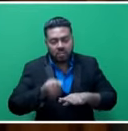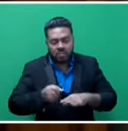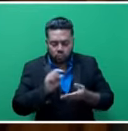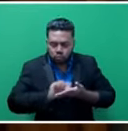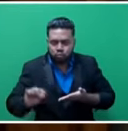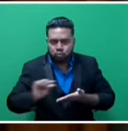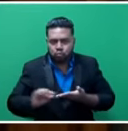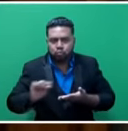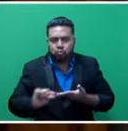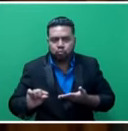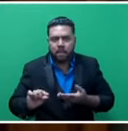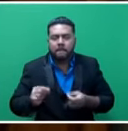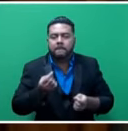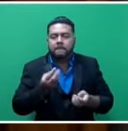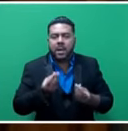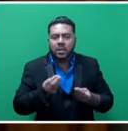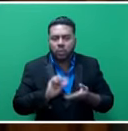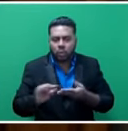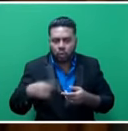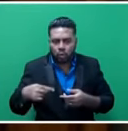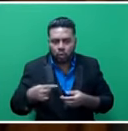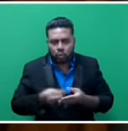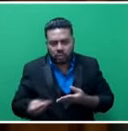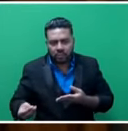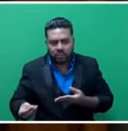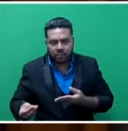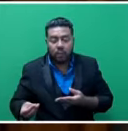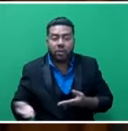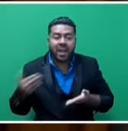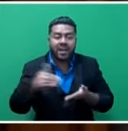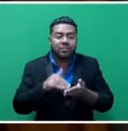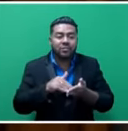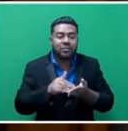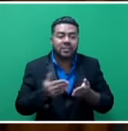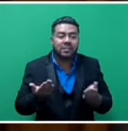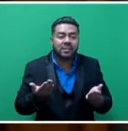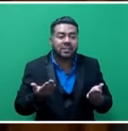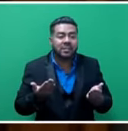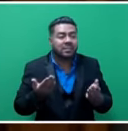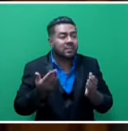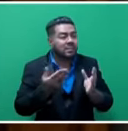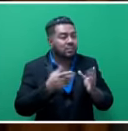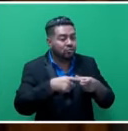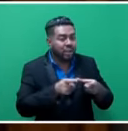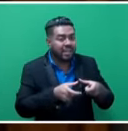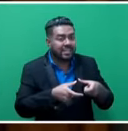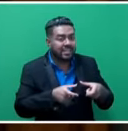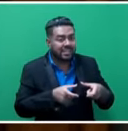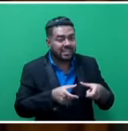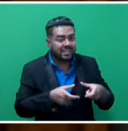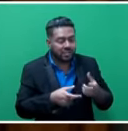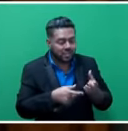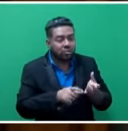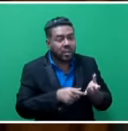in terms of building grants, additional checks that we have, the funding is allocated to the asset management unit within